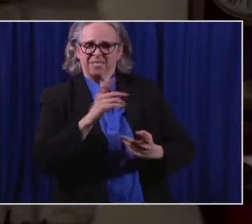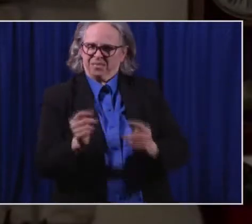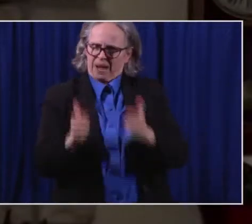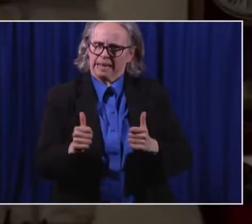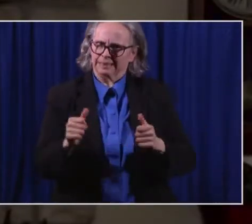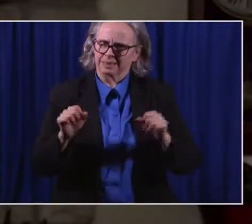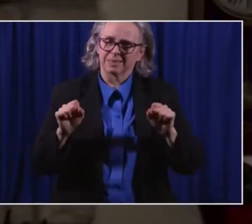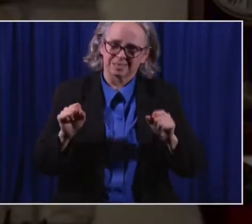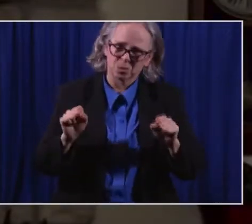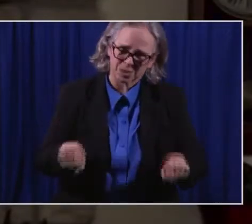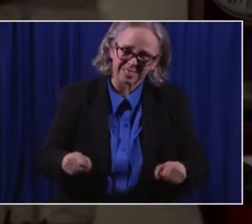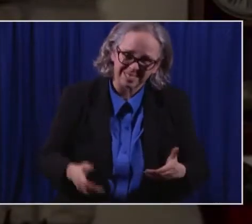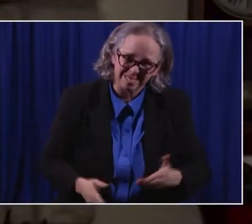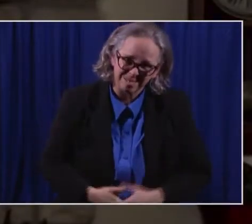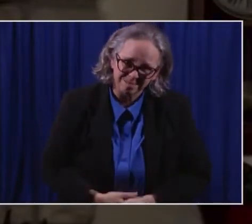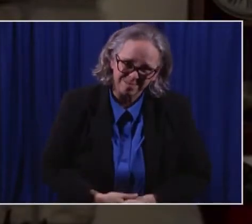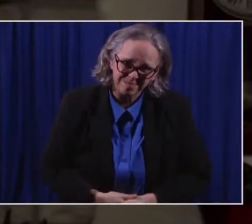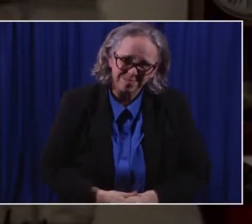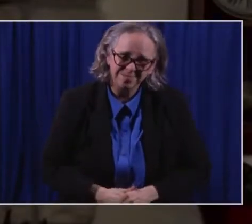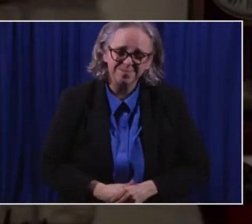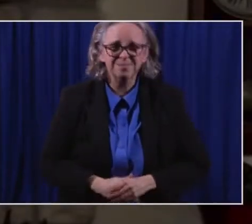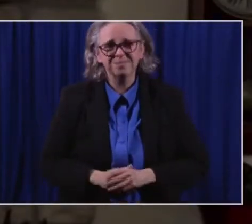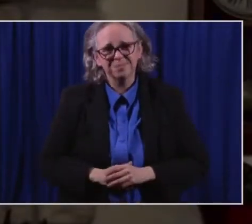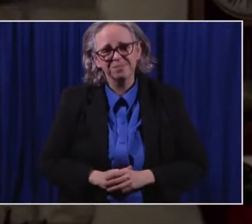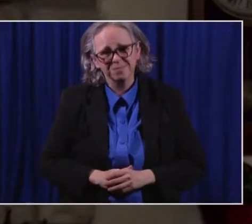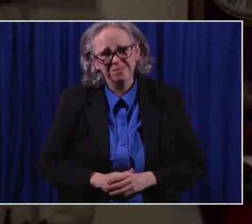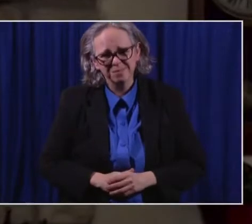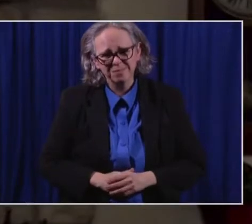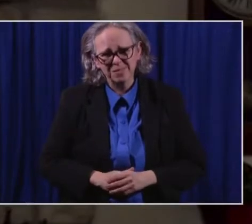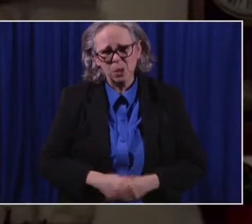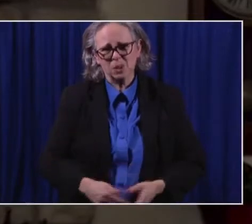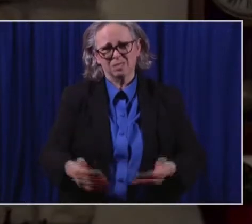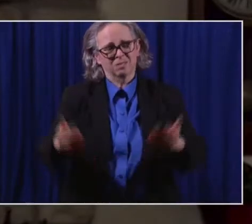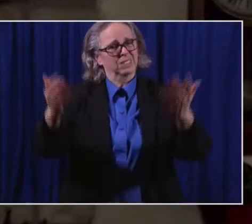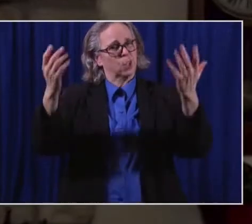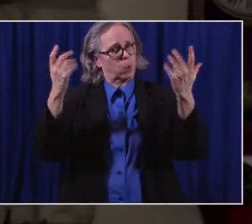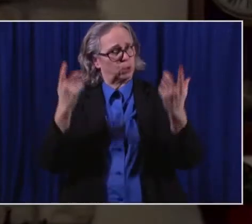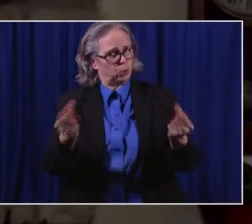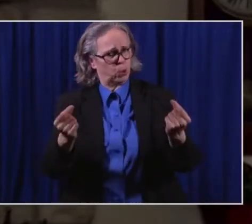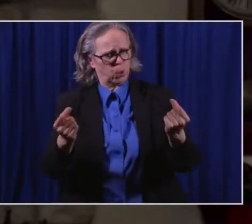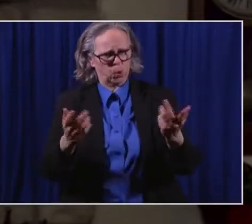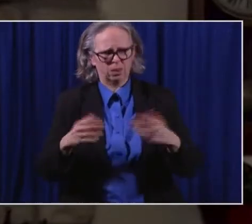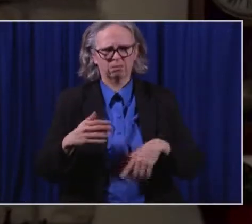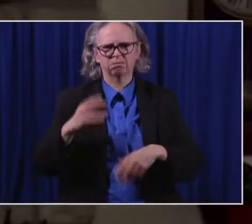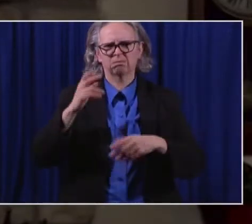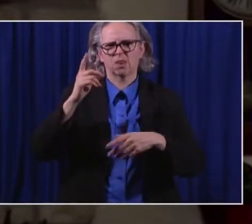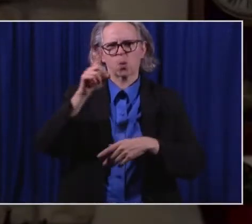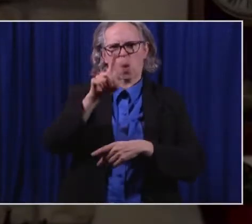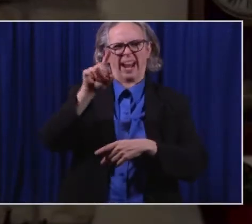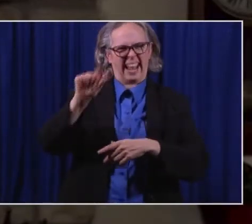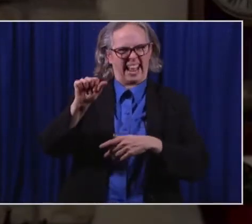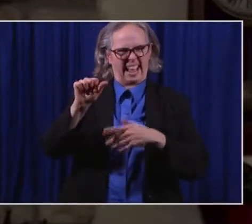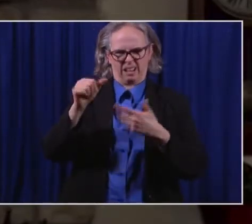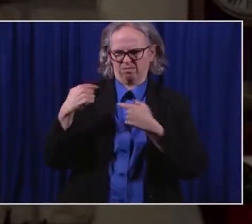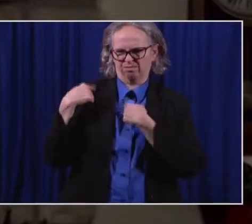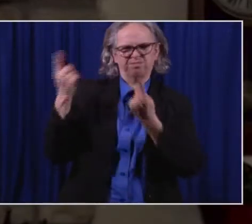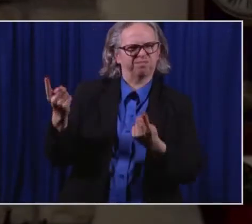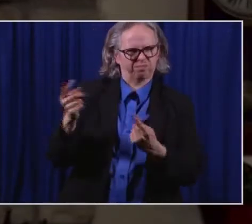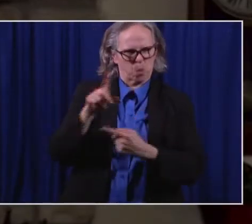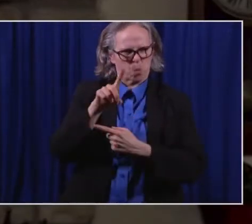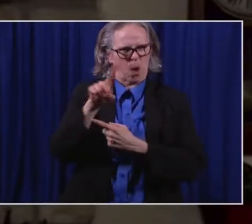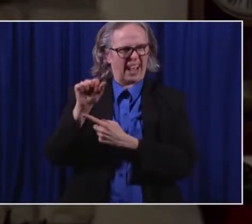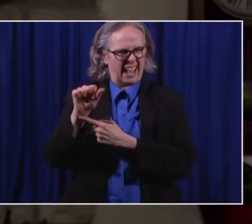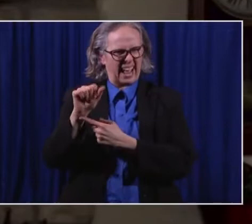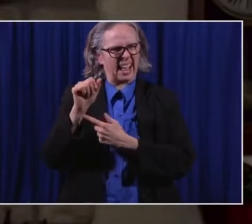We're now, as you know, in what we describe as phase one a and you saw people being vaccinated